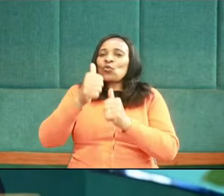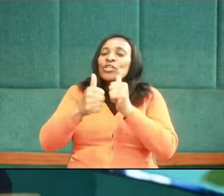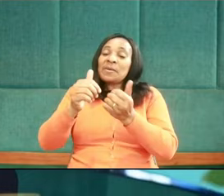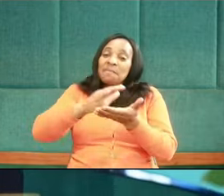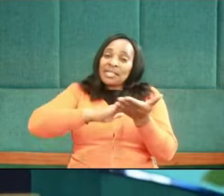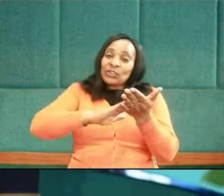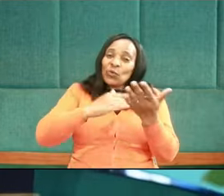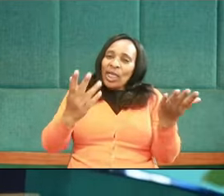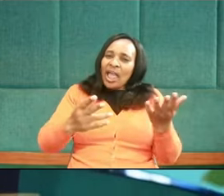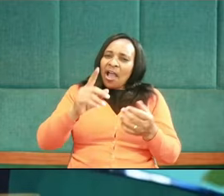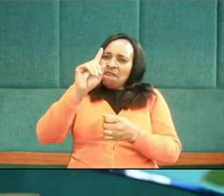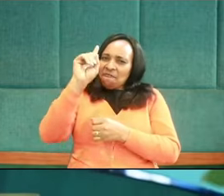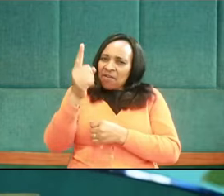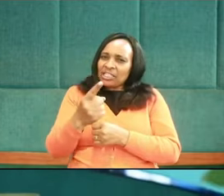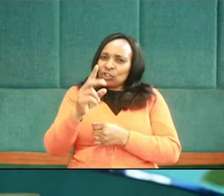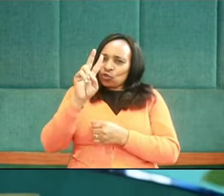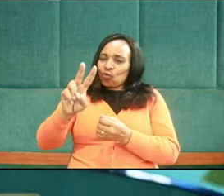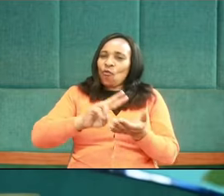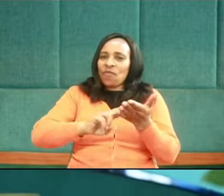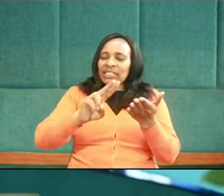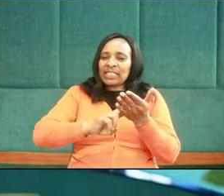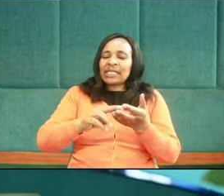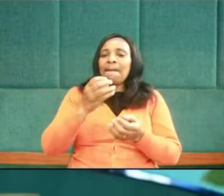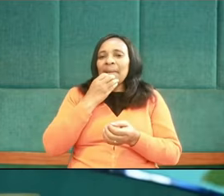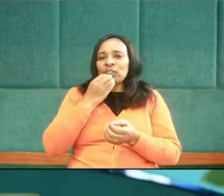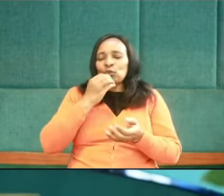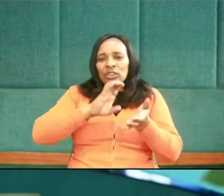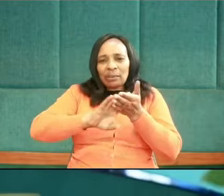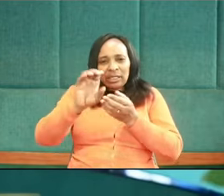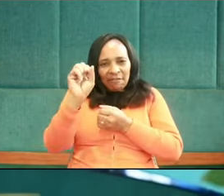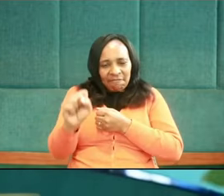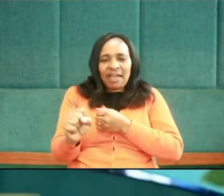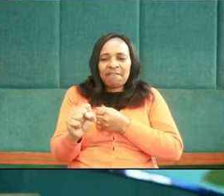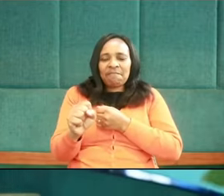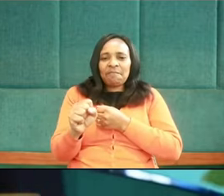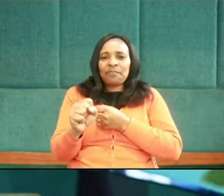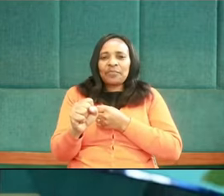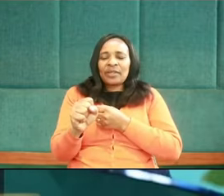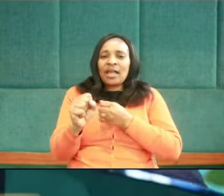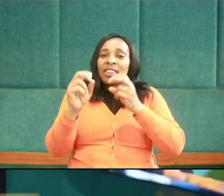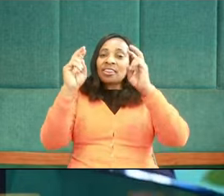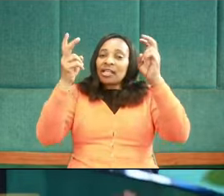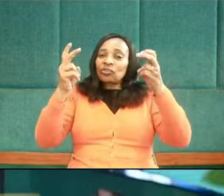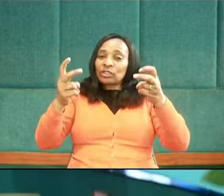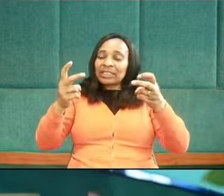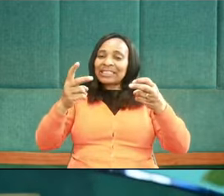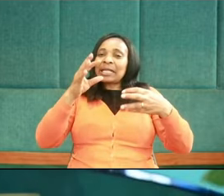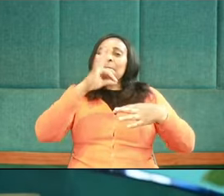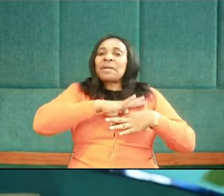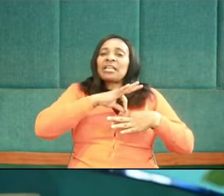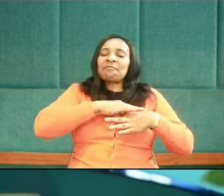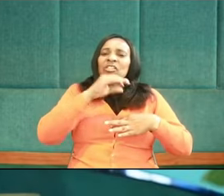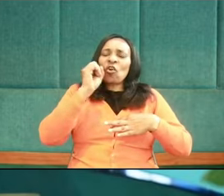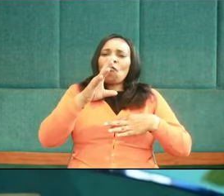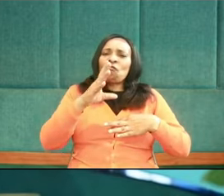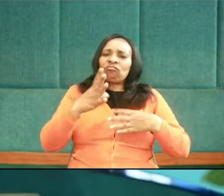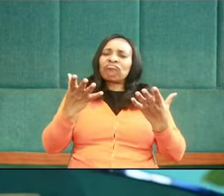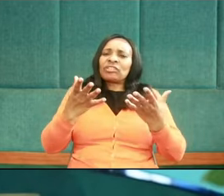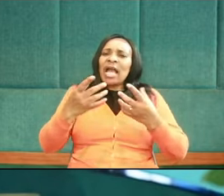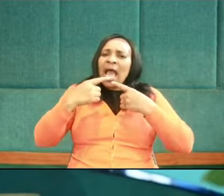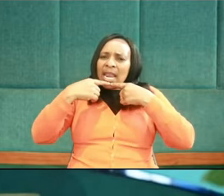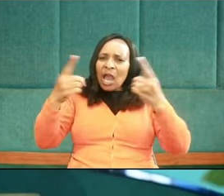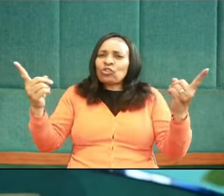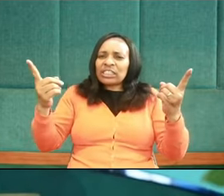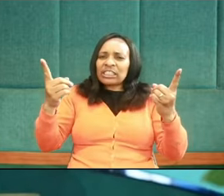based on the first two verses of Matthew chapter 5, was titled, Priority of Proclaiming the